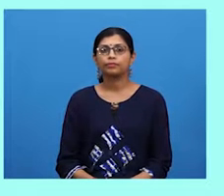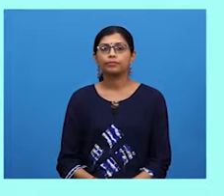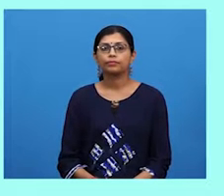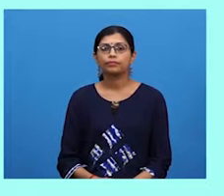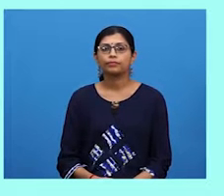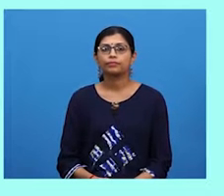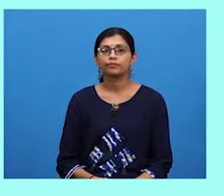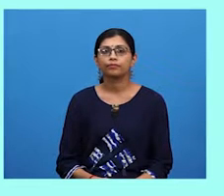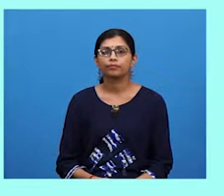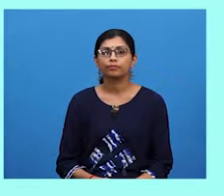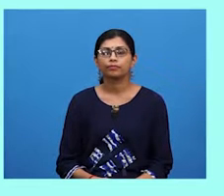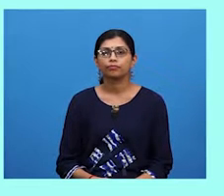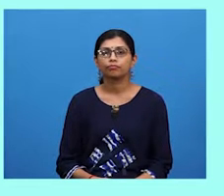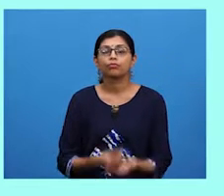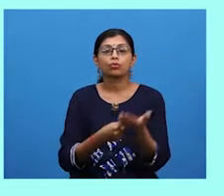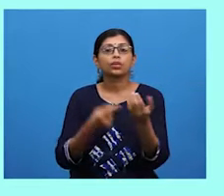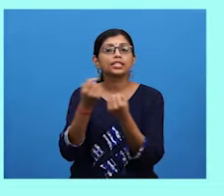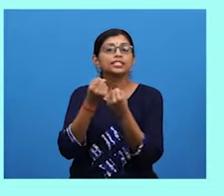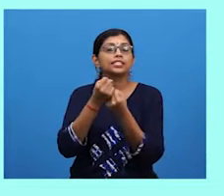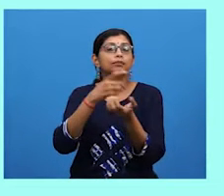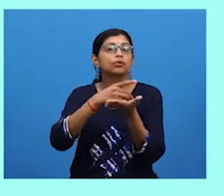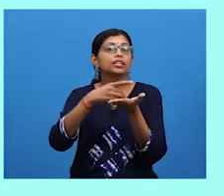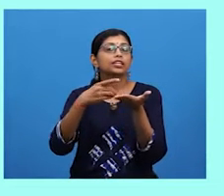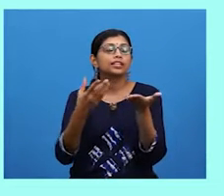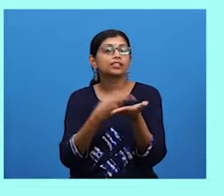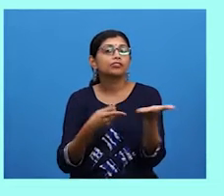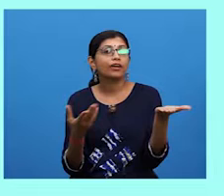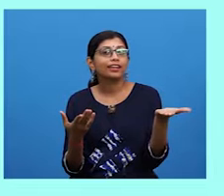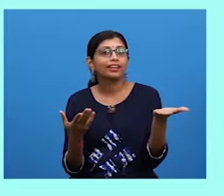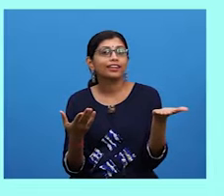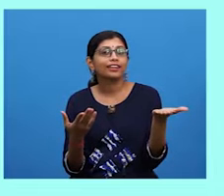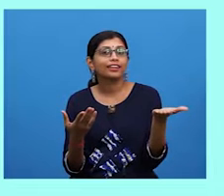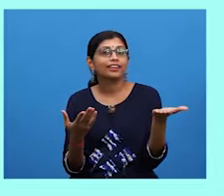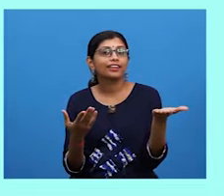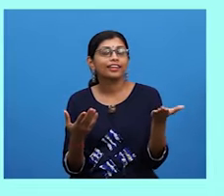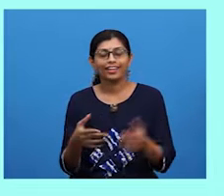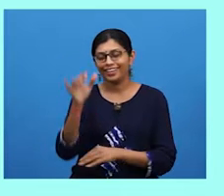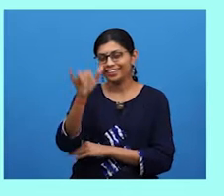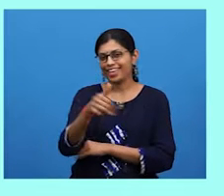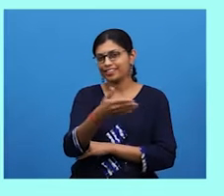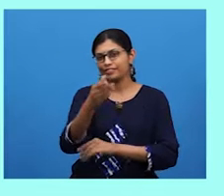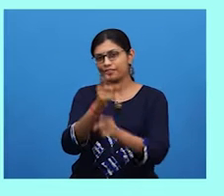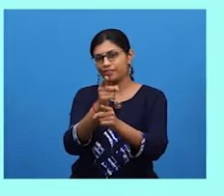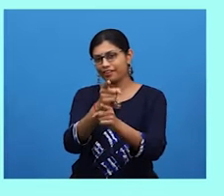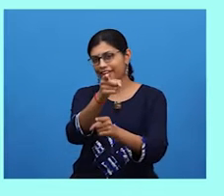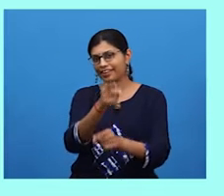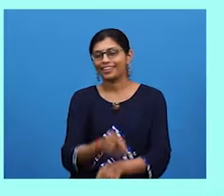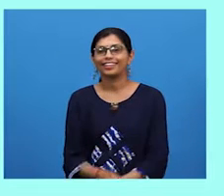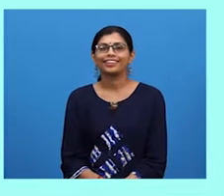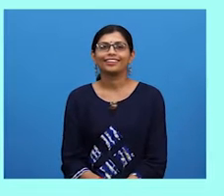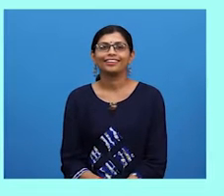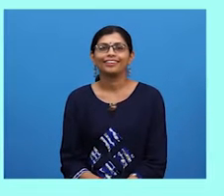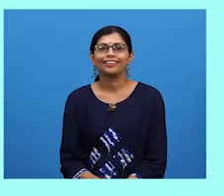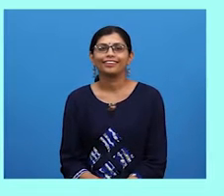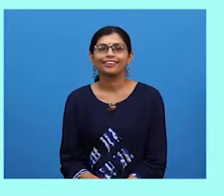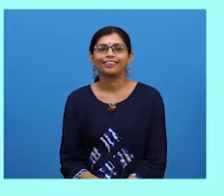Well, what are the supporting details for this statement? Yes, you're right. Look